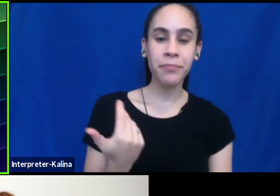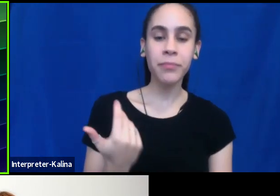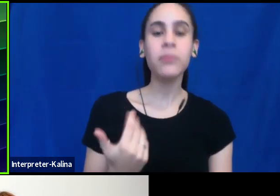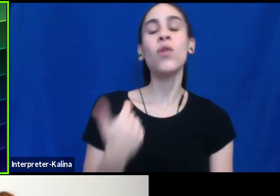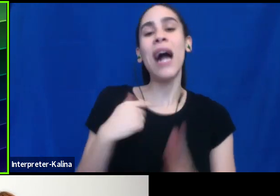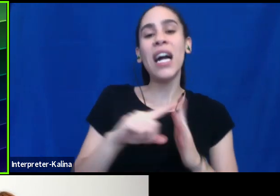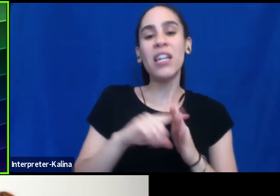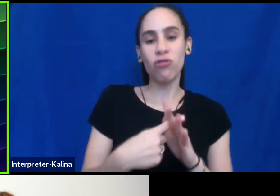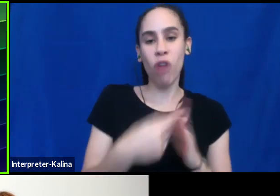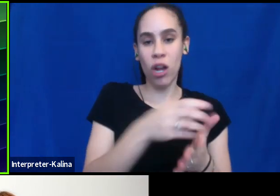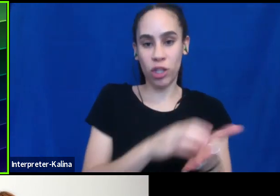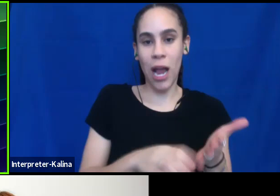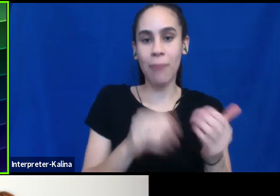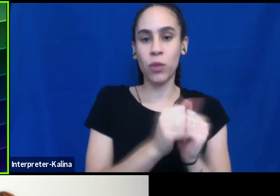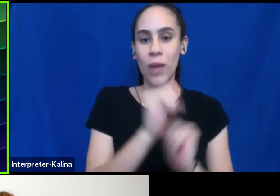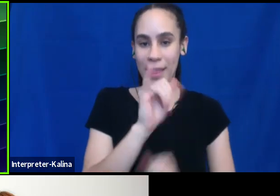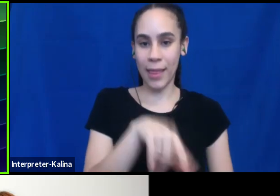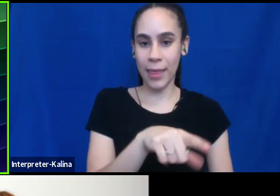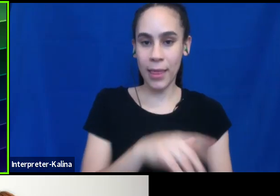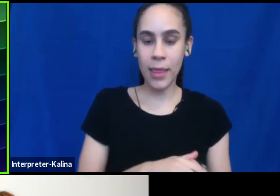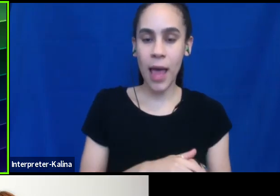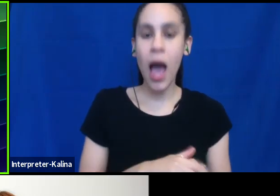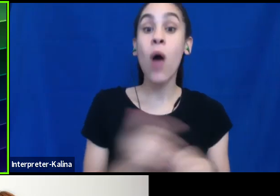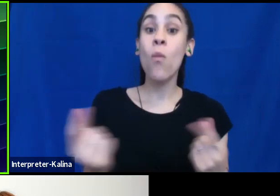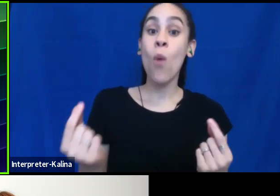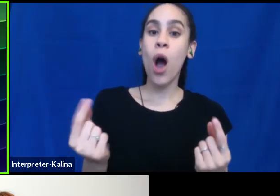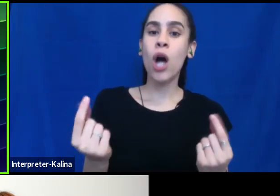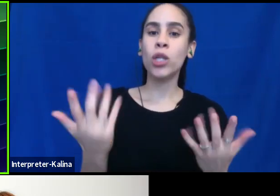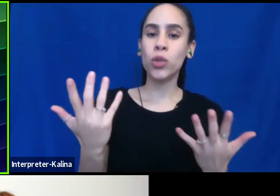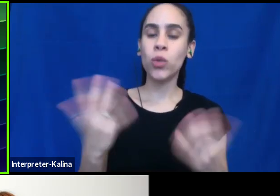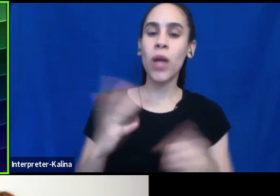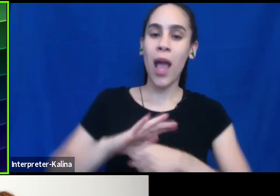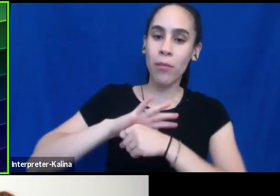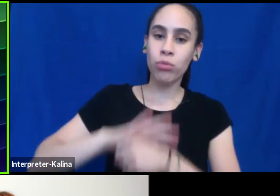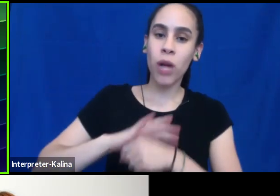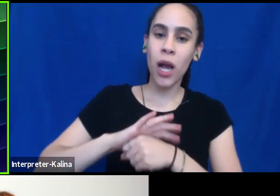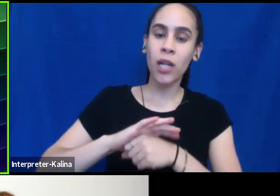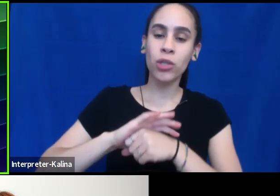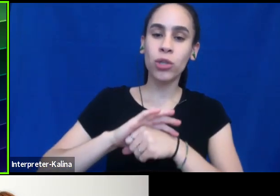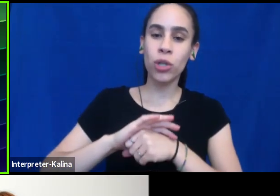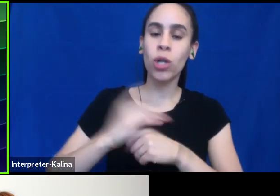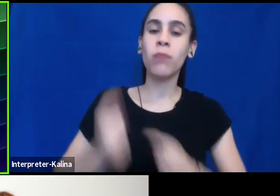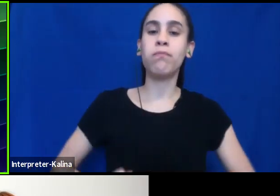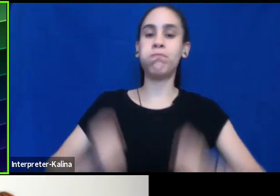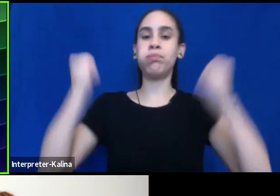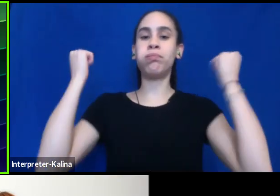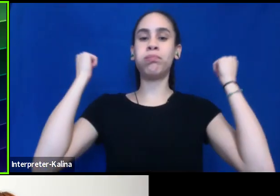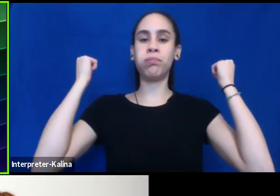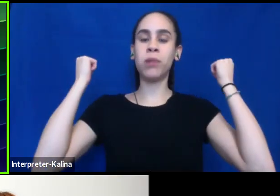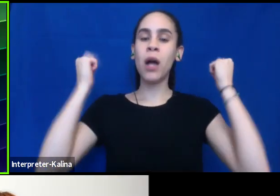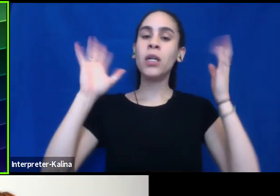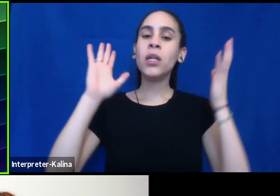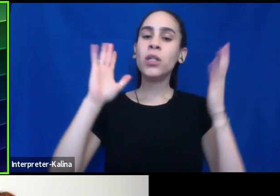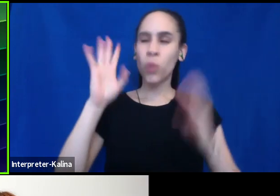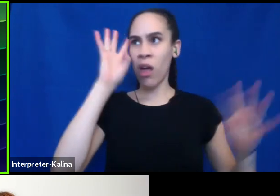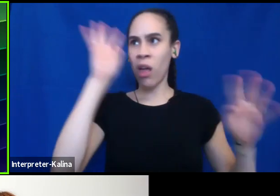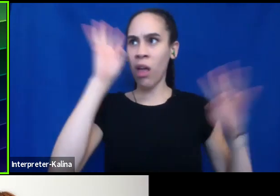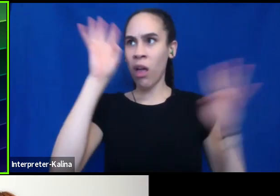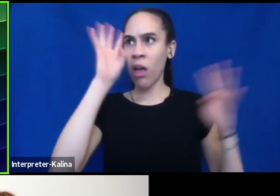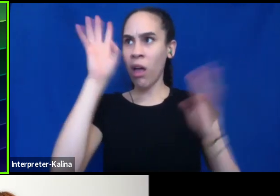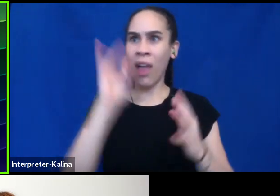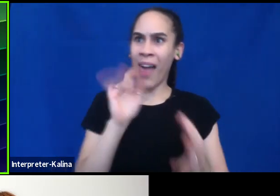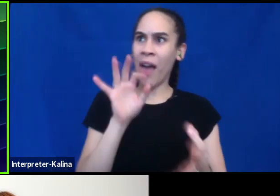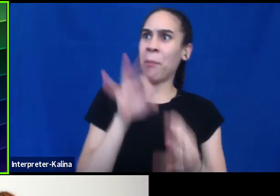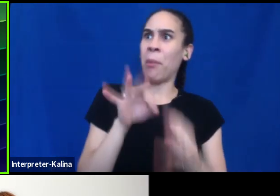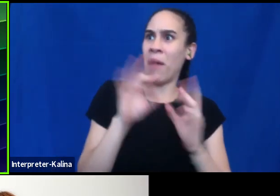that. And I think that what that does is it takes the pressure off of people to, to really come up with that perfect response. People really want that, that perfect